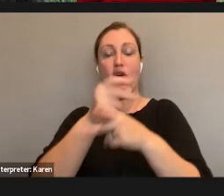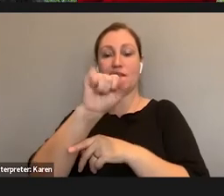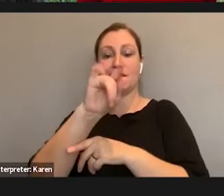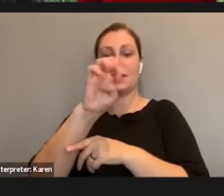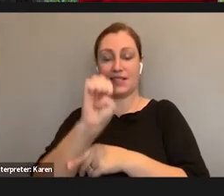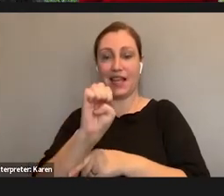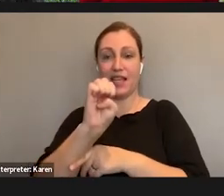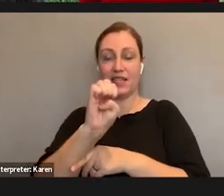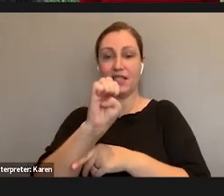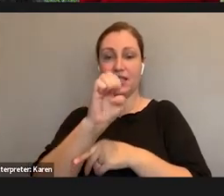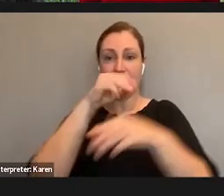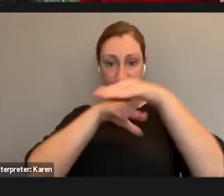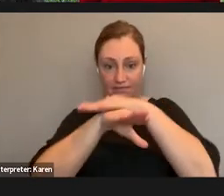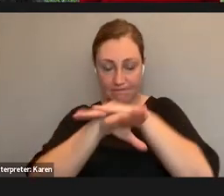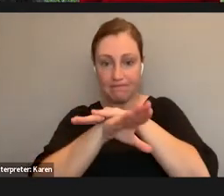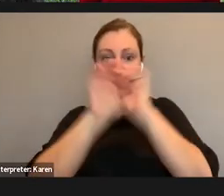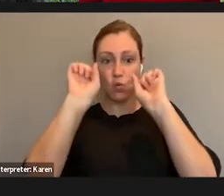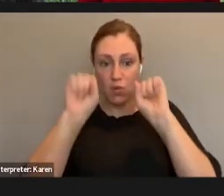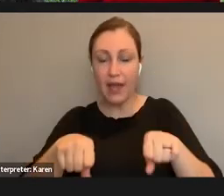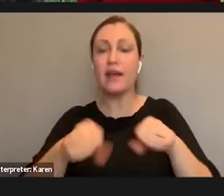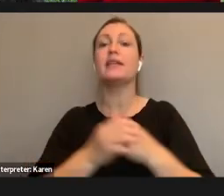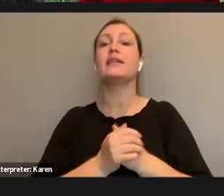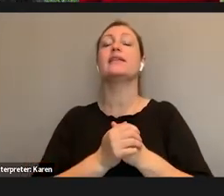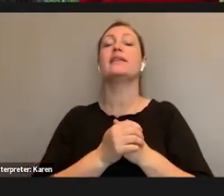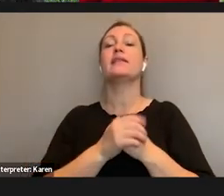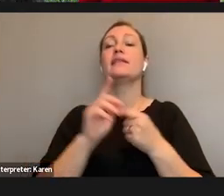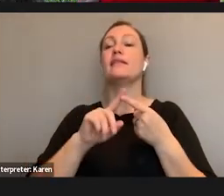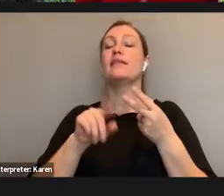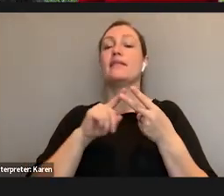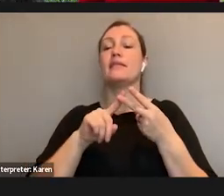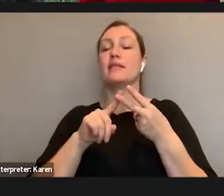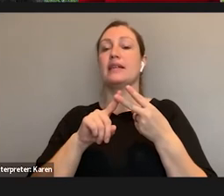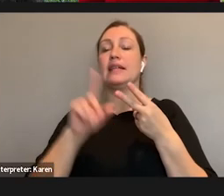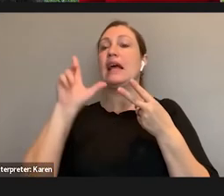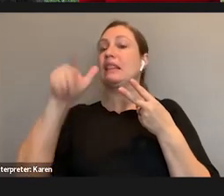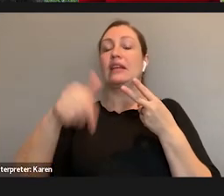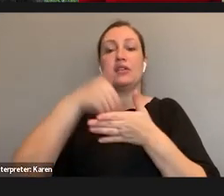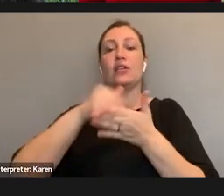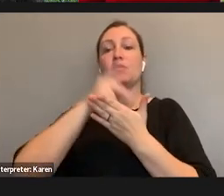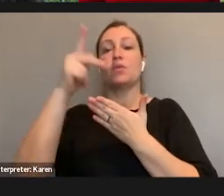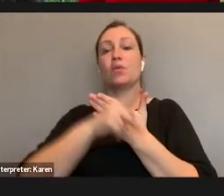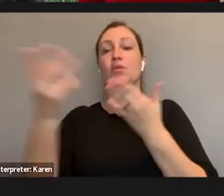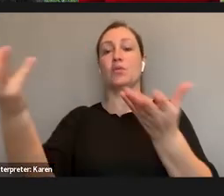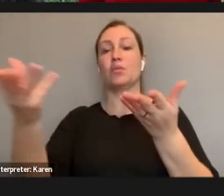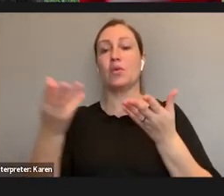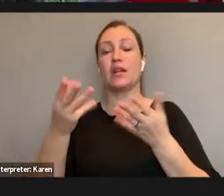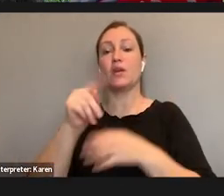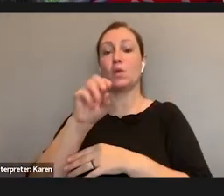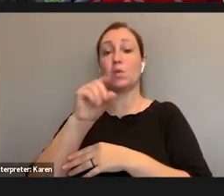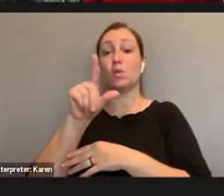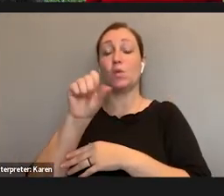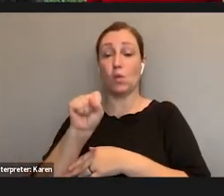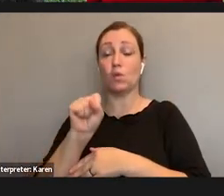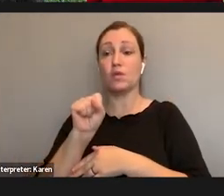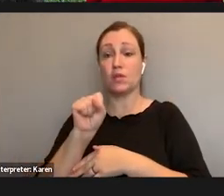physically access all of the sites of interest. And then later in the program brought in tools from the